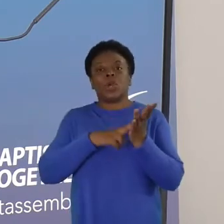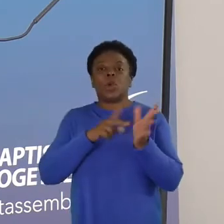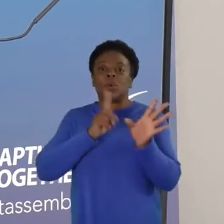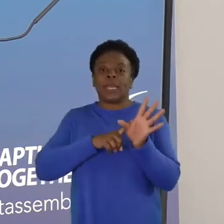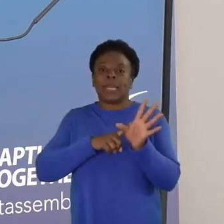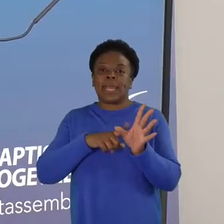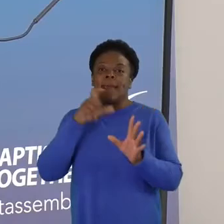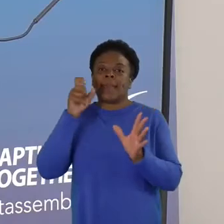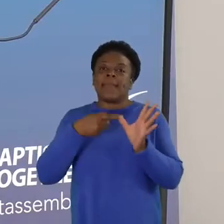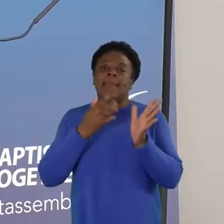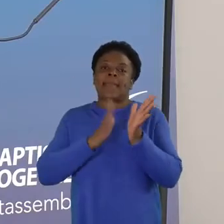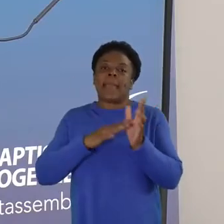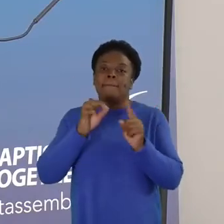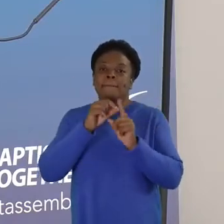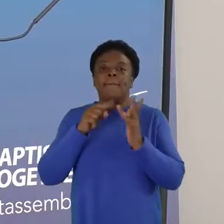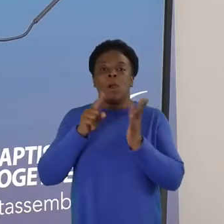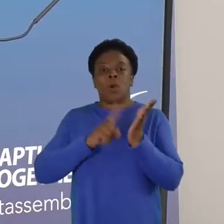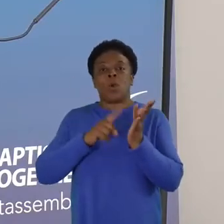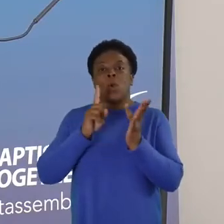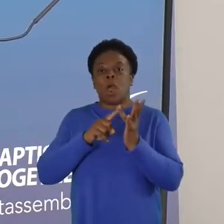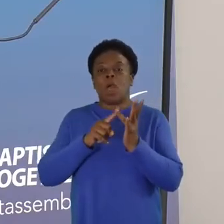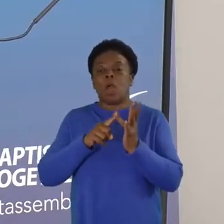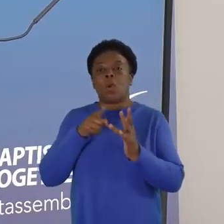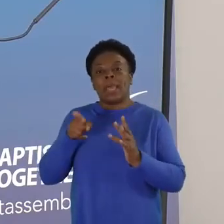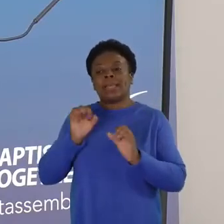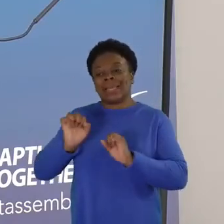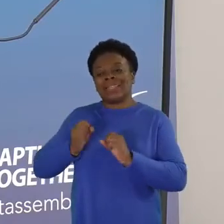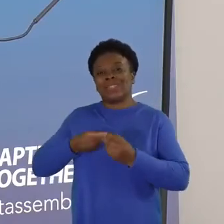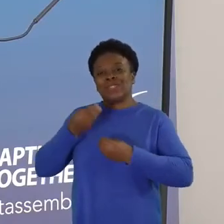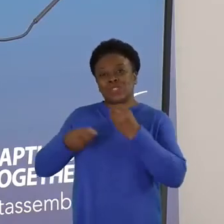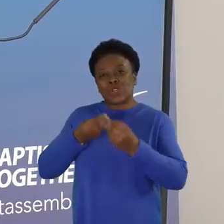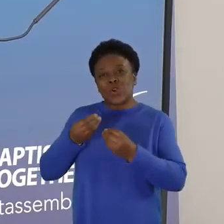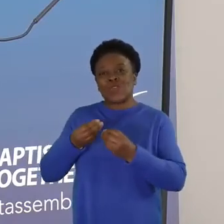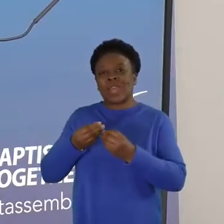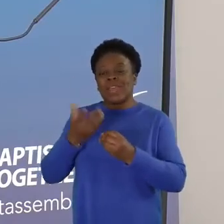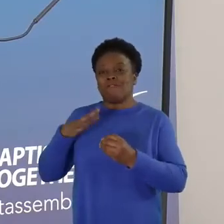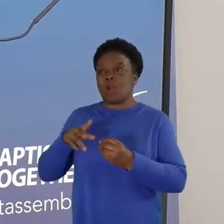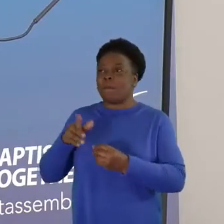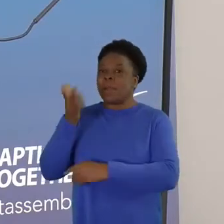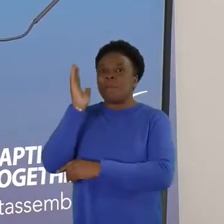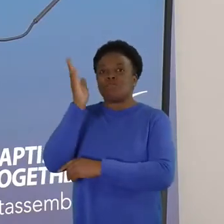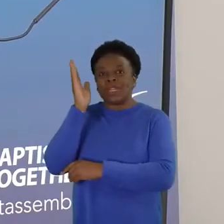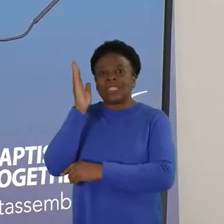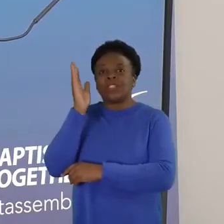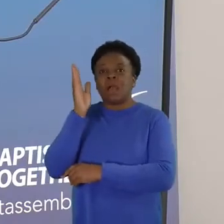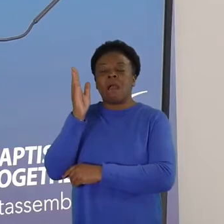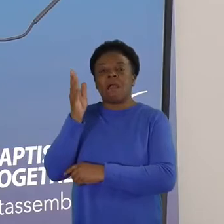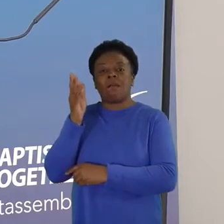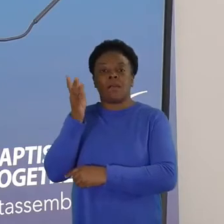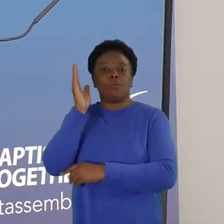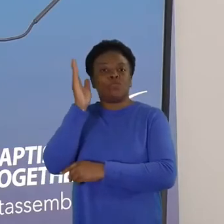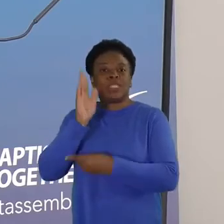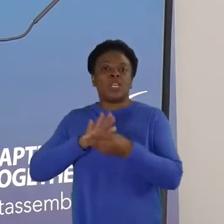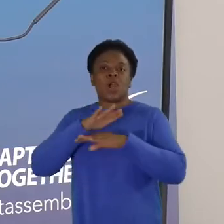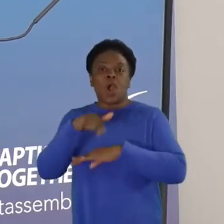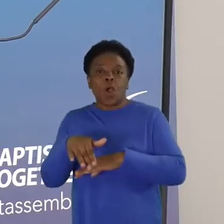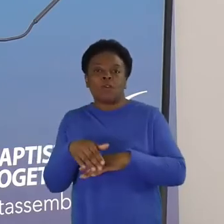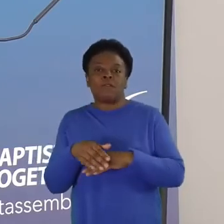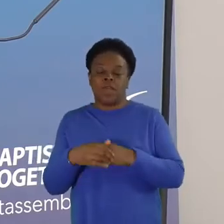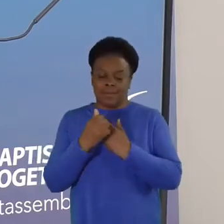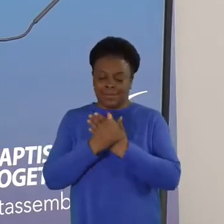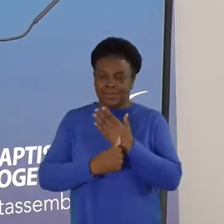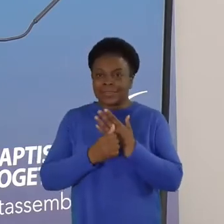the sorrows and the feelings of Good Friday with those of Easter Sunday.